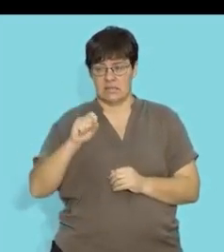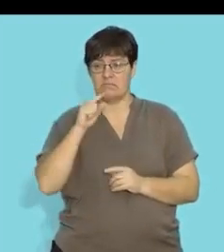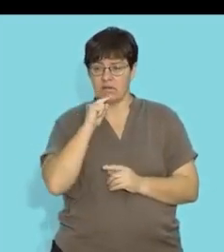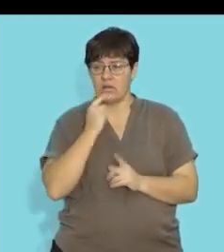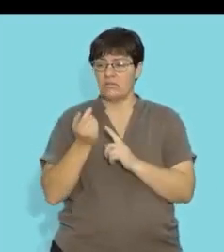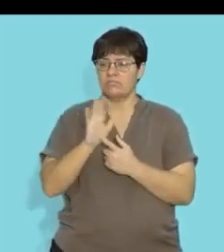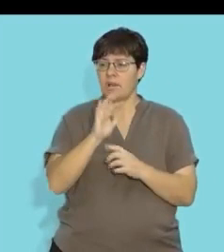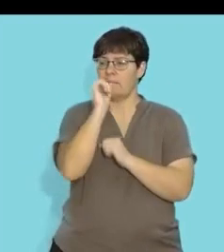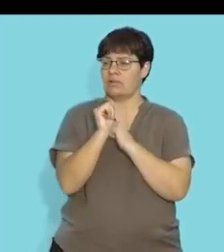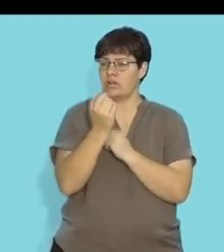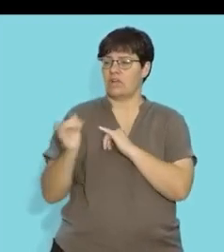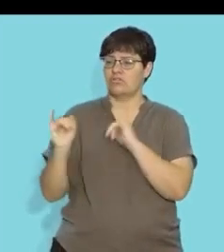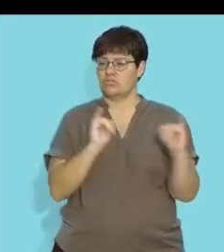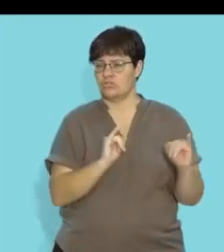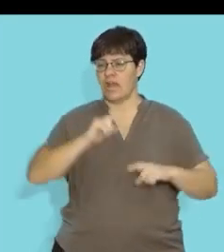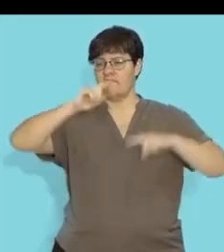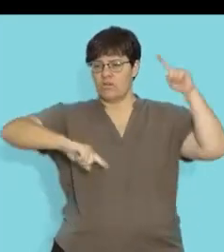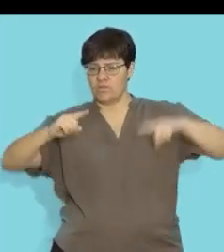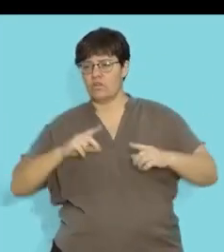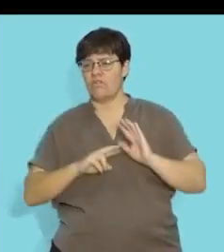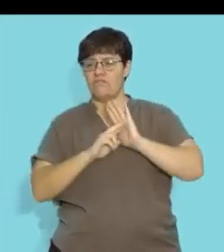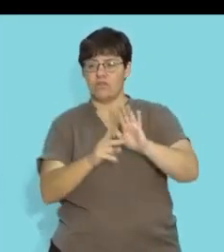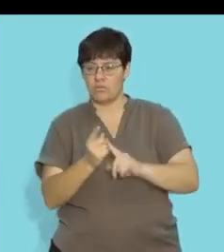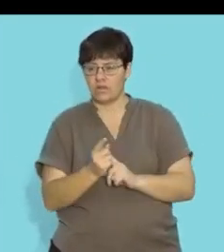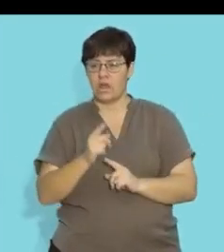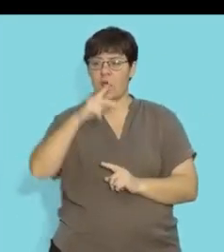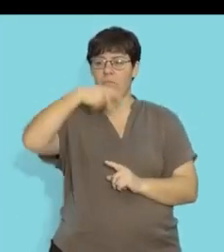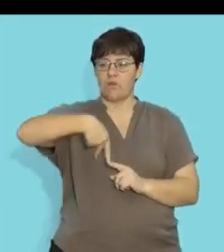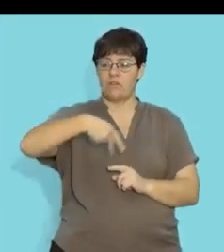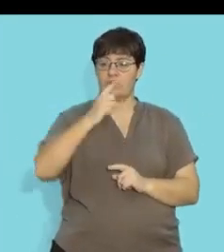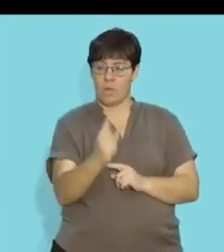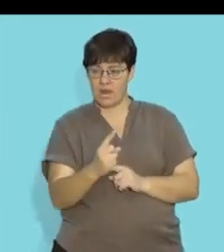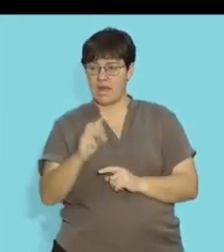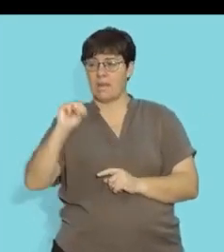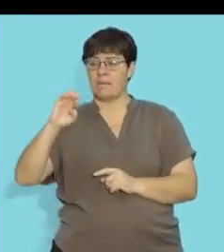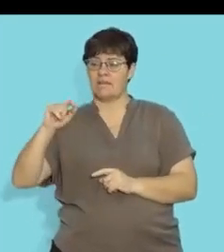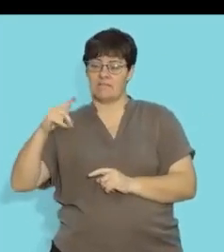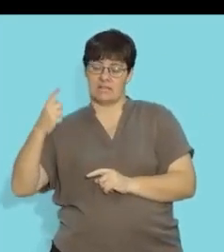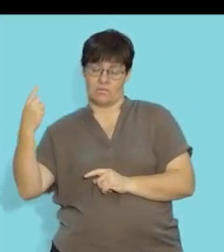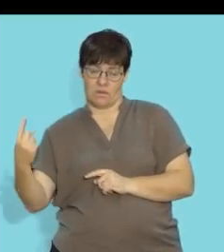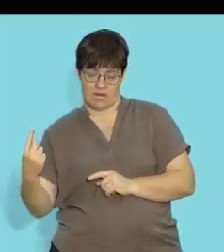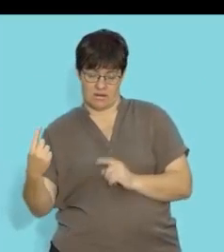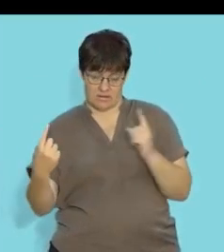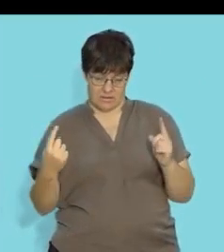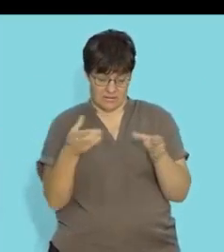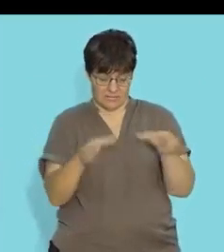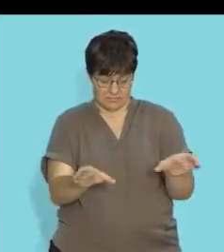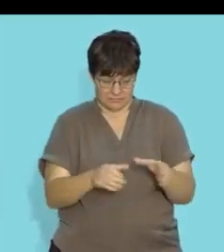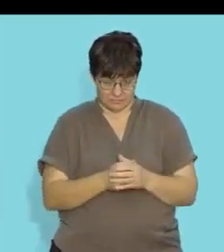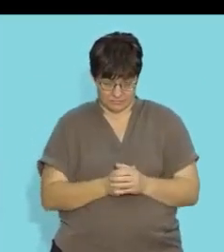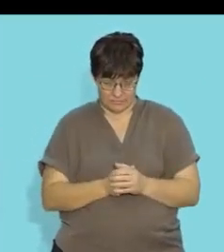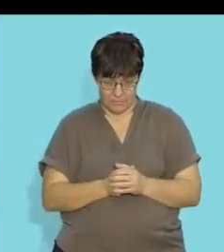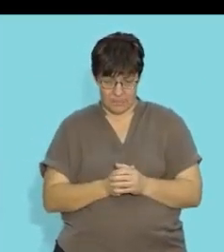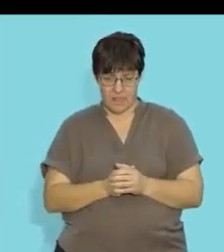by referring to prophase one and metaphase one so guys in this question here you got to